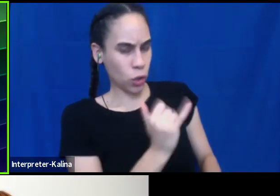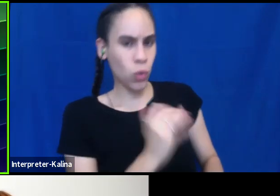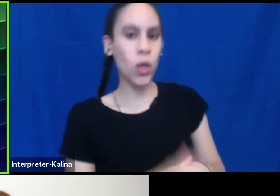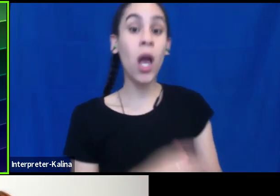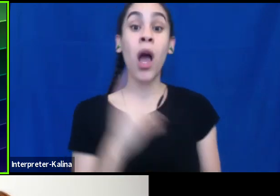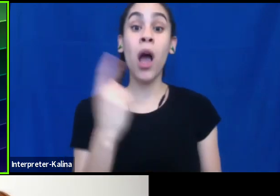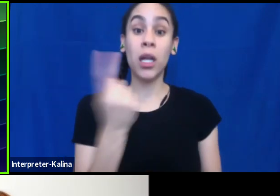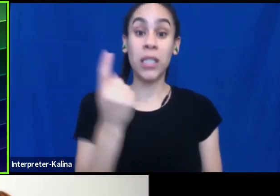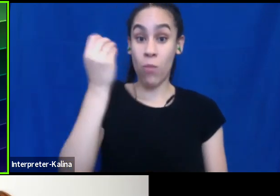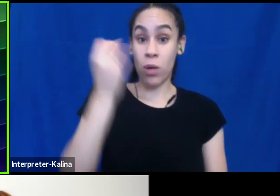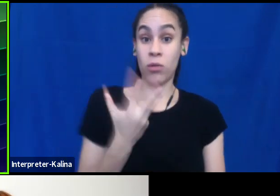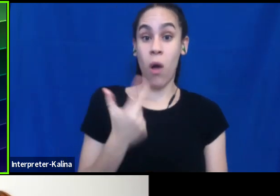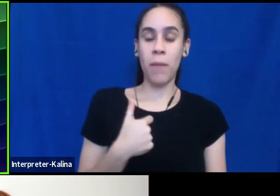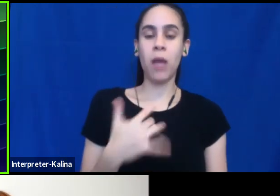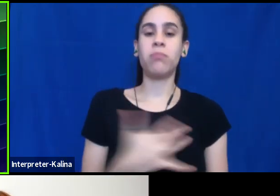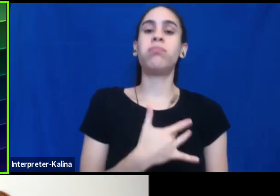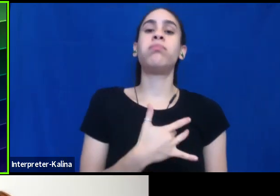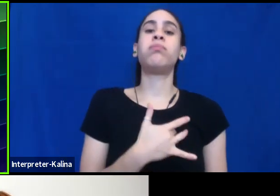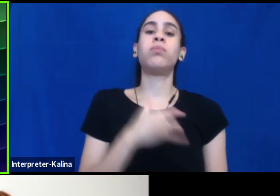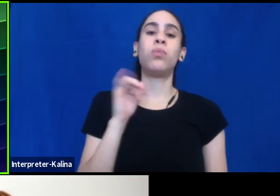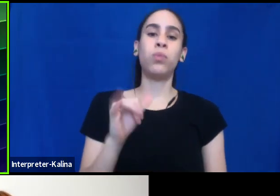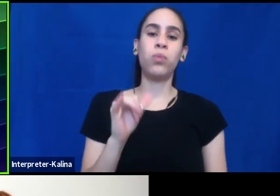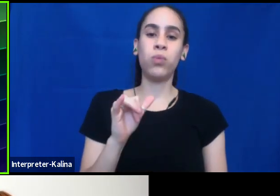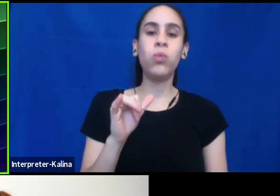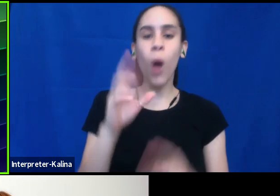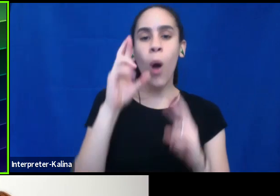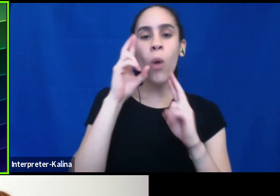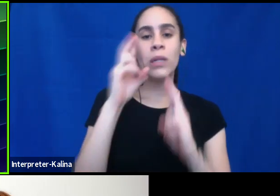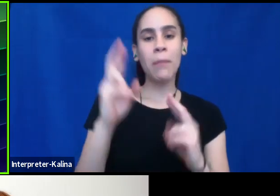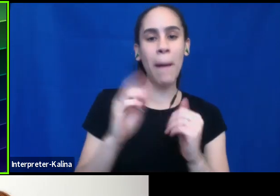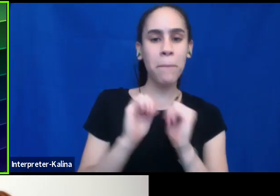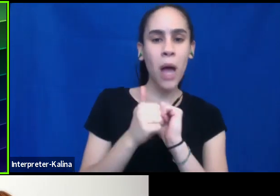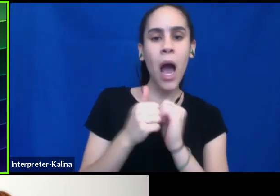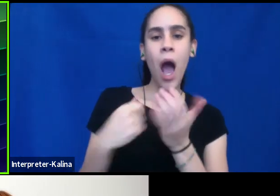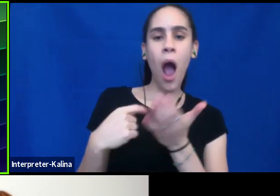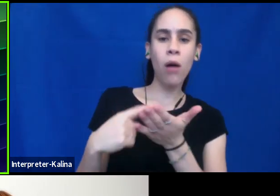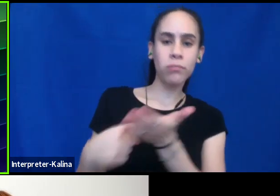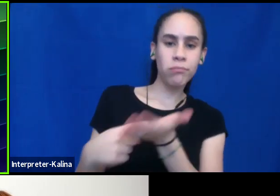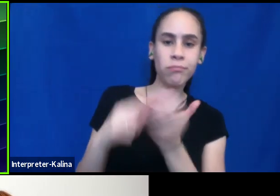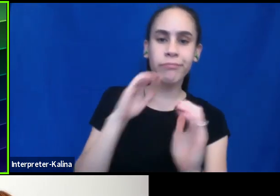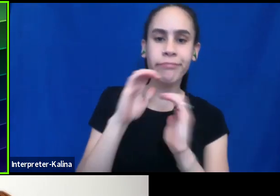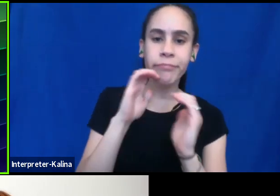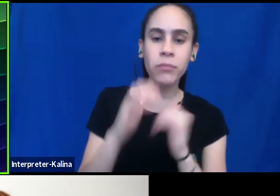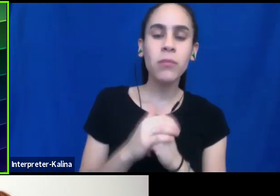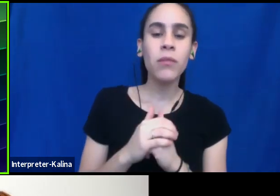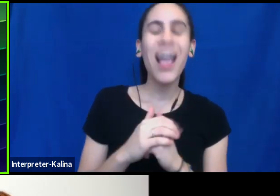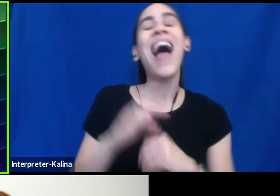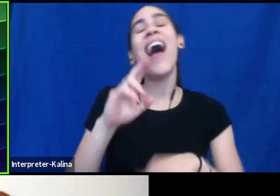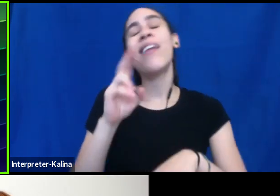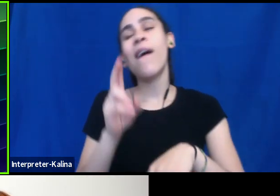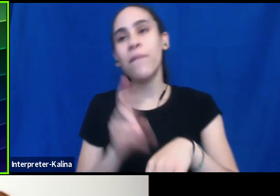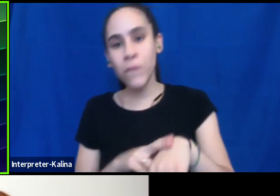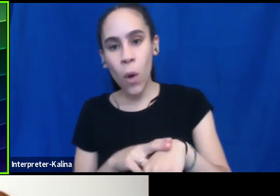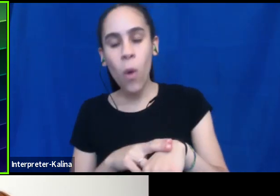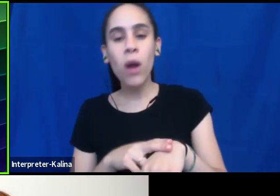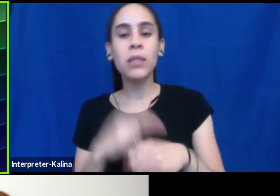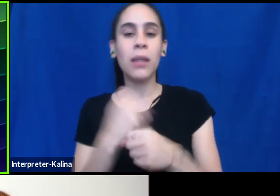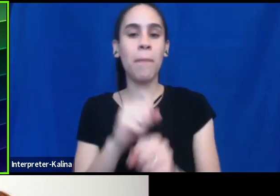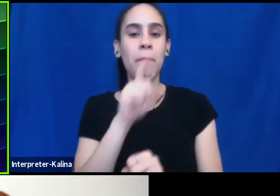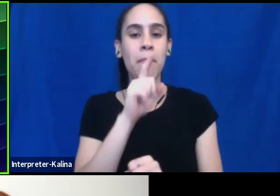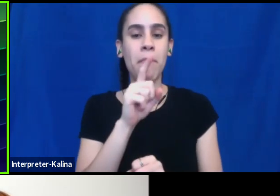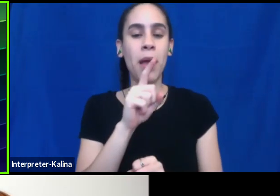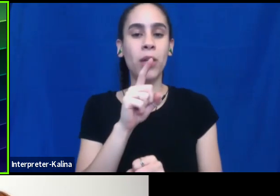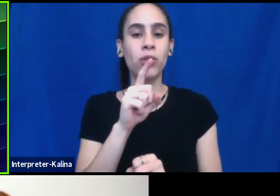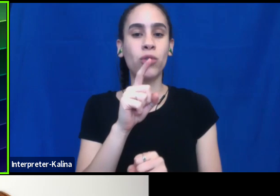resonated, um, a much more respectful way to talk with someone. Um, and then of course, making it about you rather than the labels. Um,